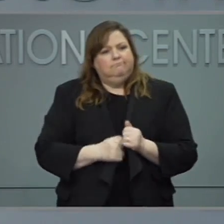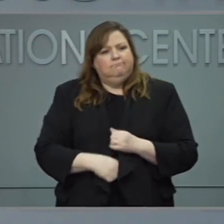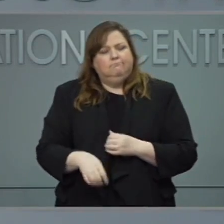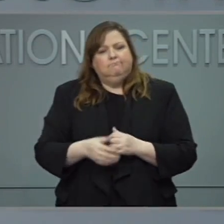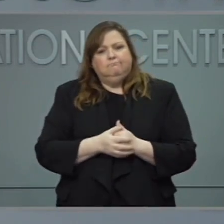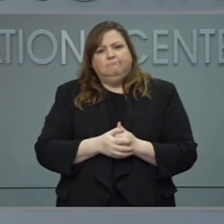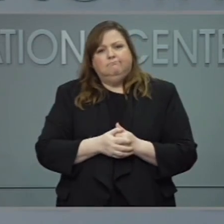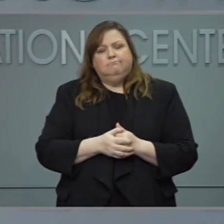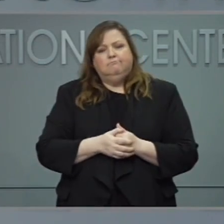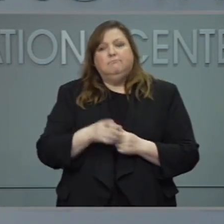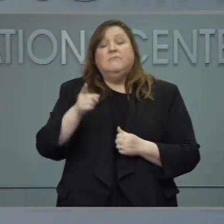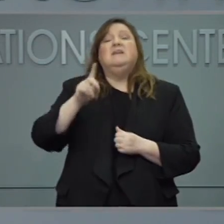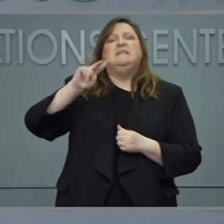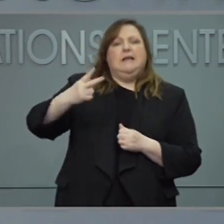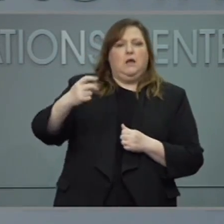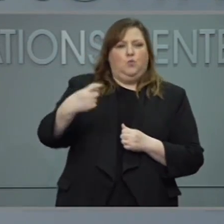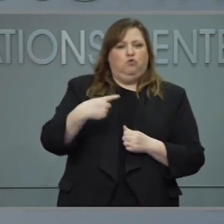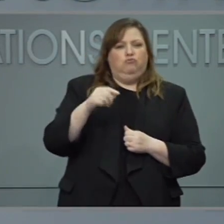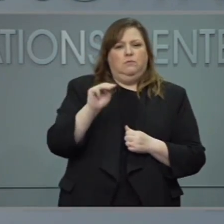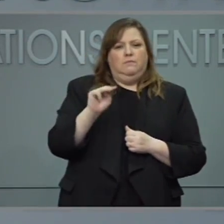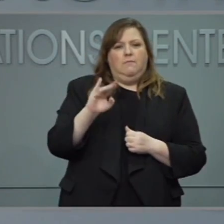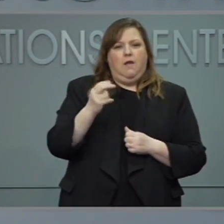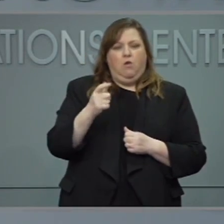Follow up, Michael Hyland, CBS 17.